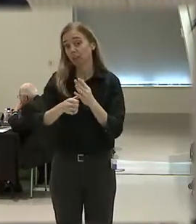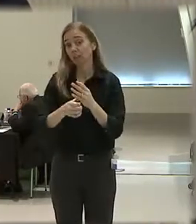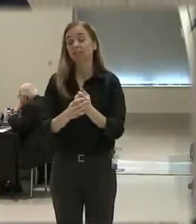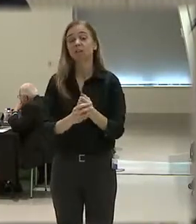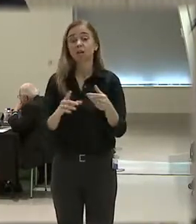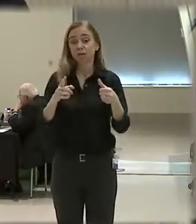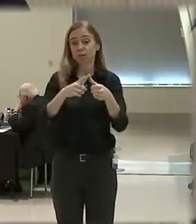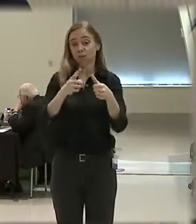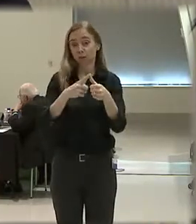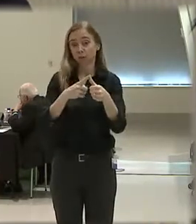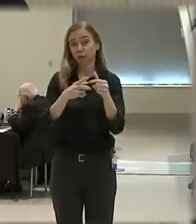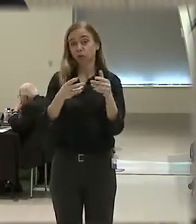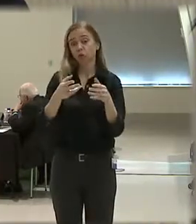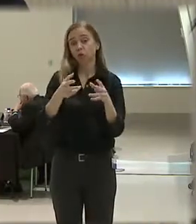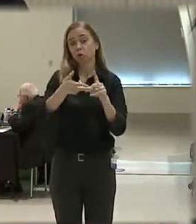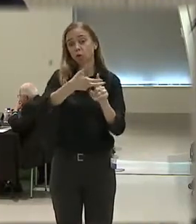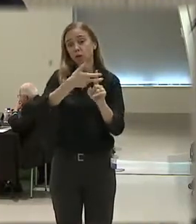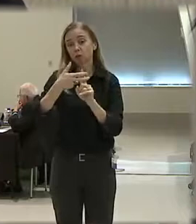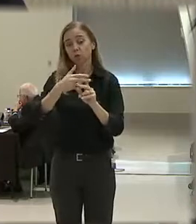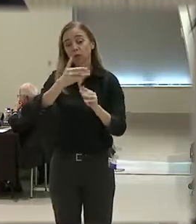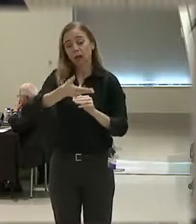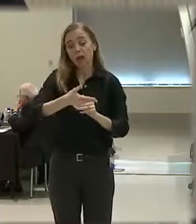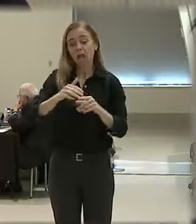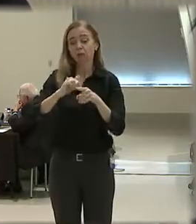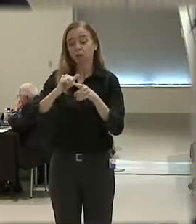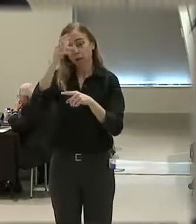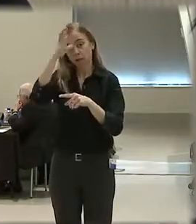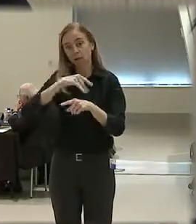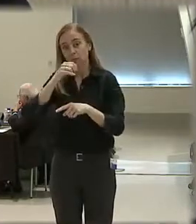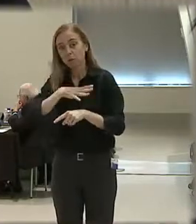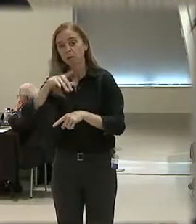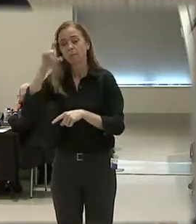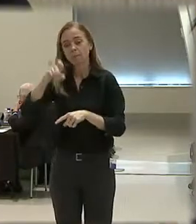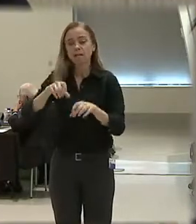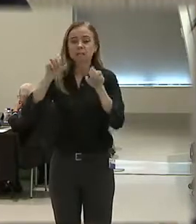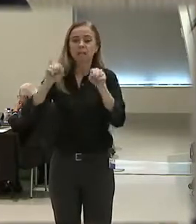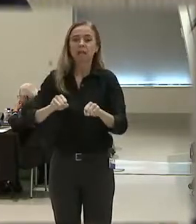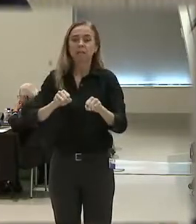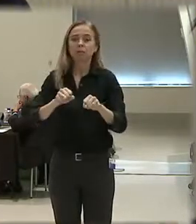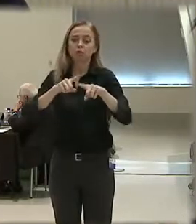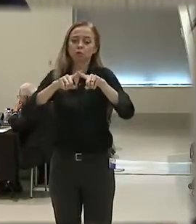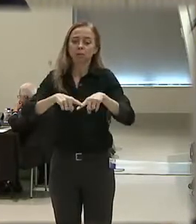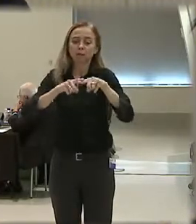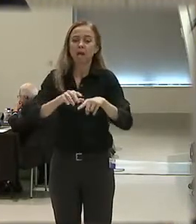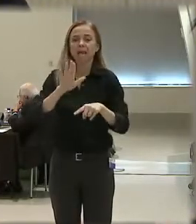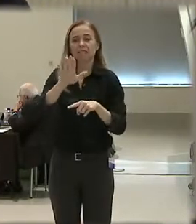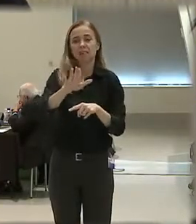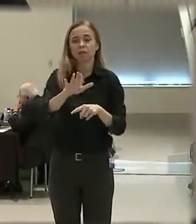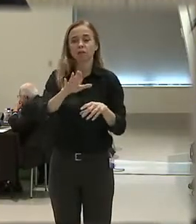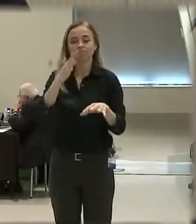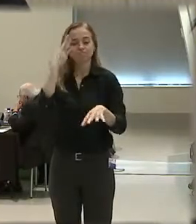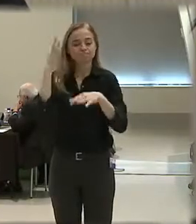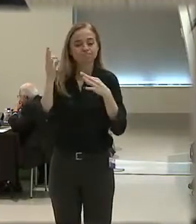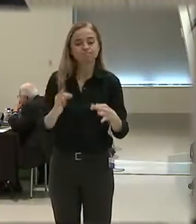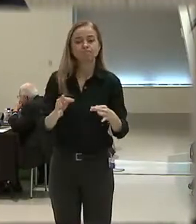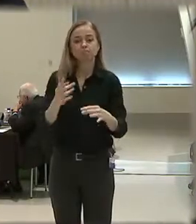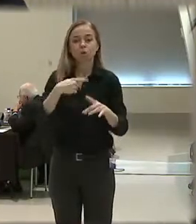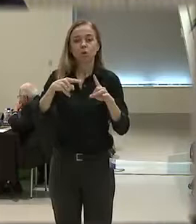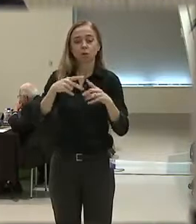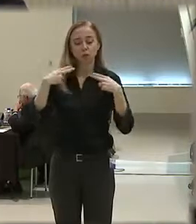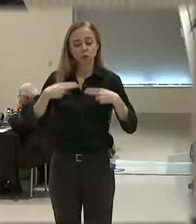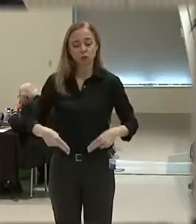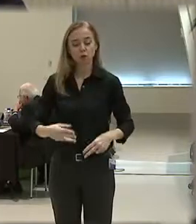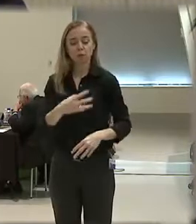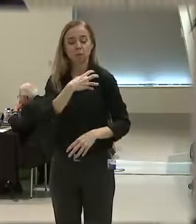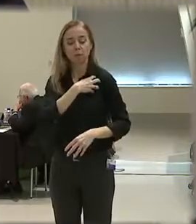The first is that we recruit, hire, train men and women knowing that we must be able to rely on their judgment in the field. When they put on the uniform, the